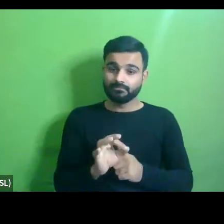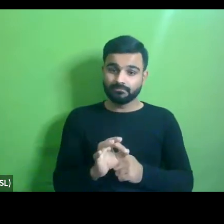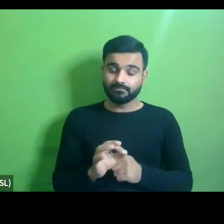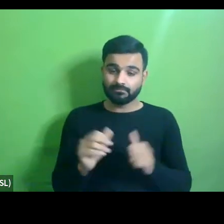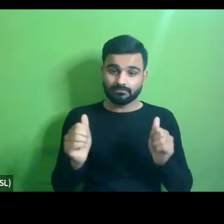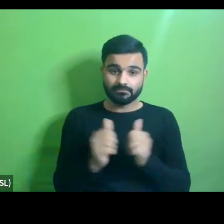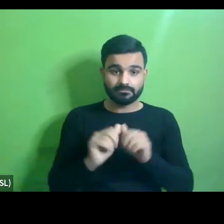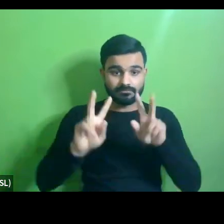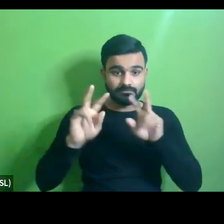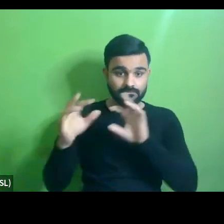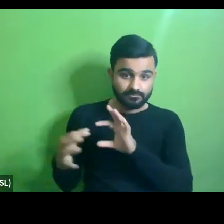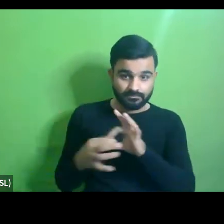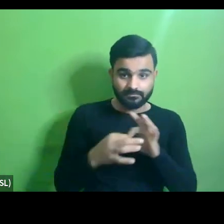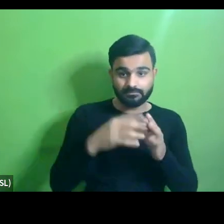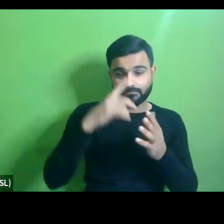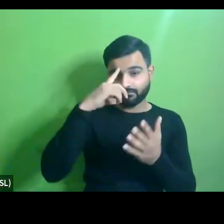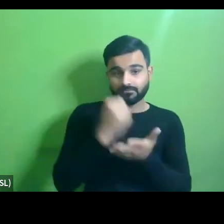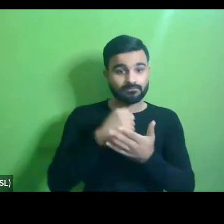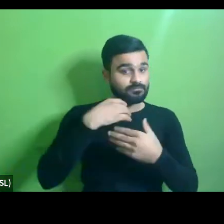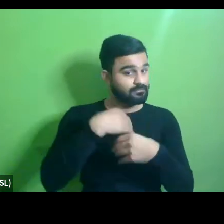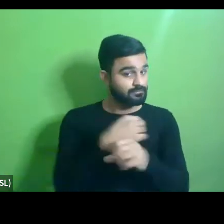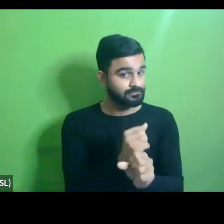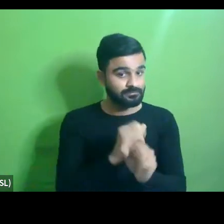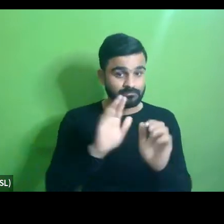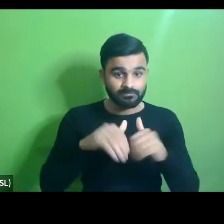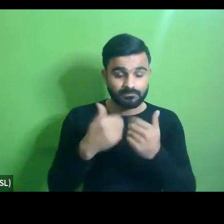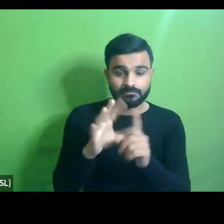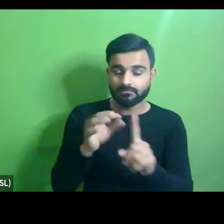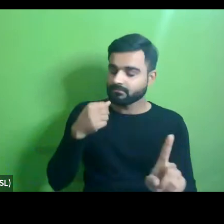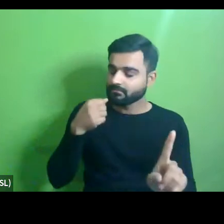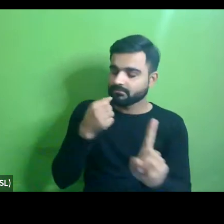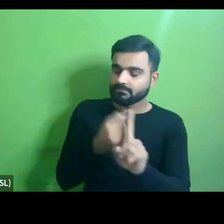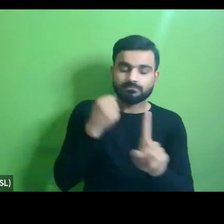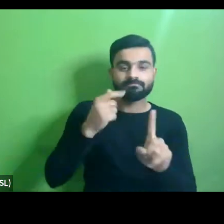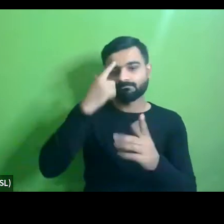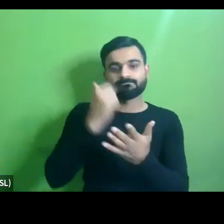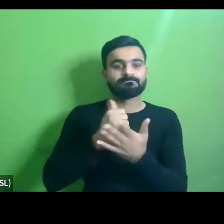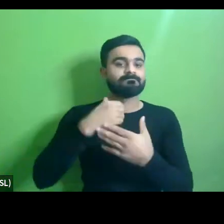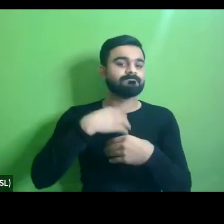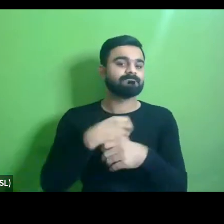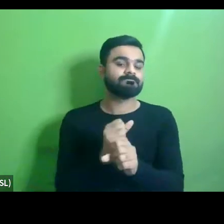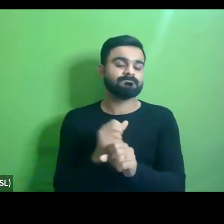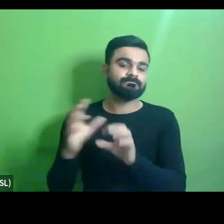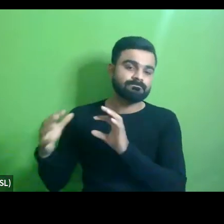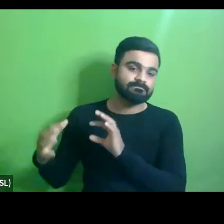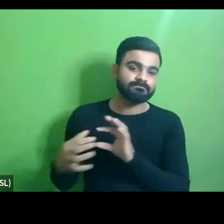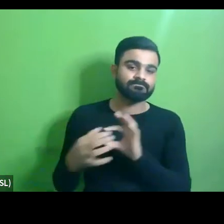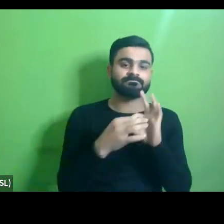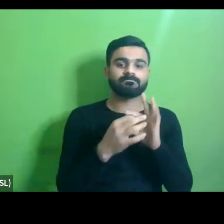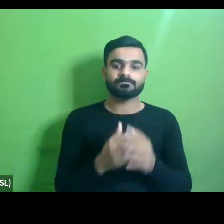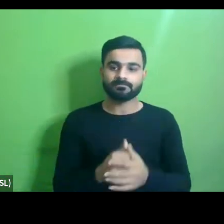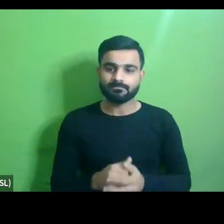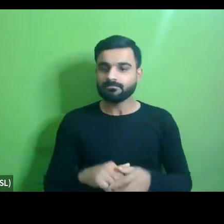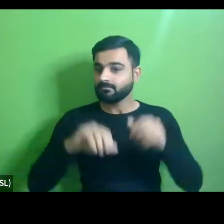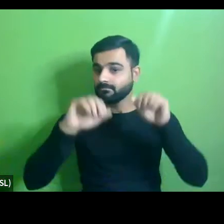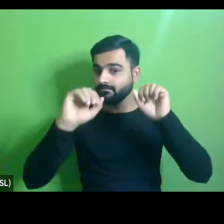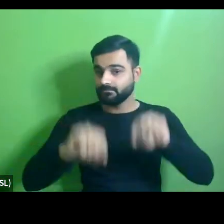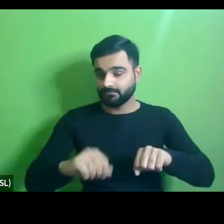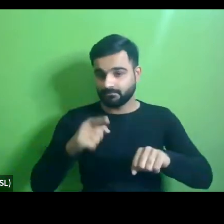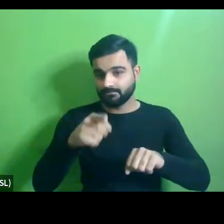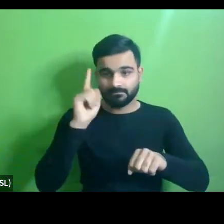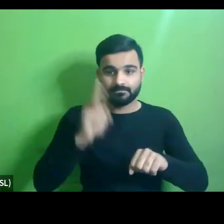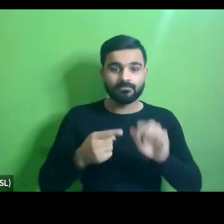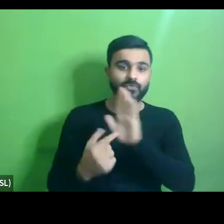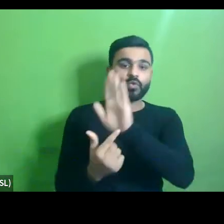regard to the decision makers as well and how do you affect decision making in that regard so yes you need to